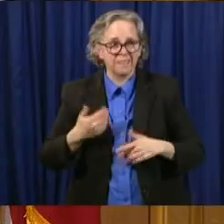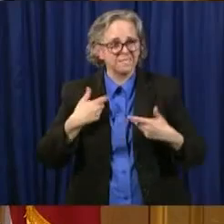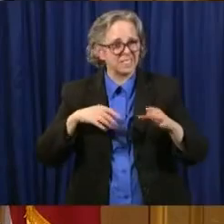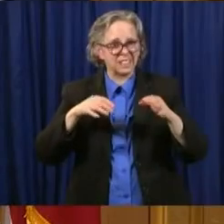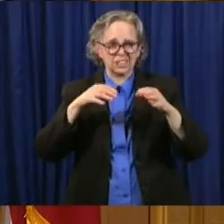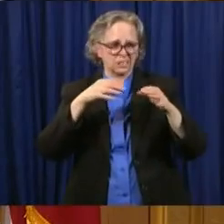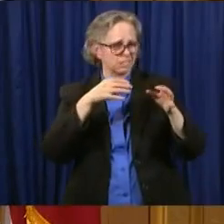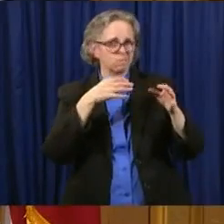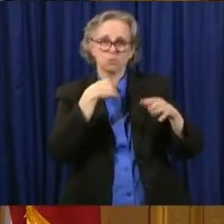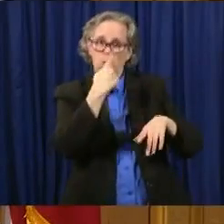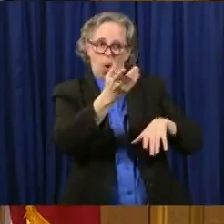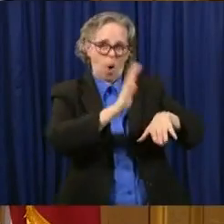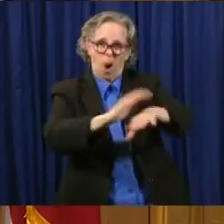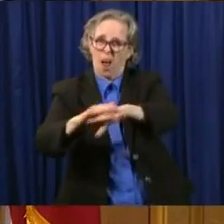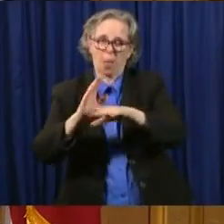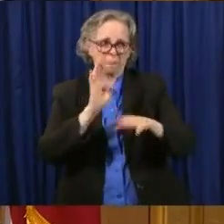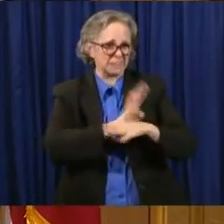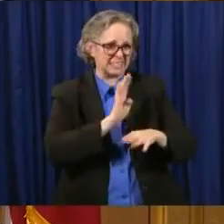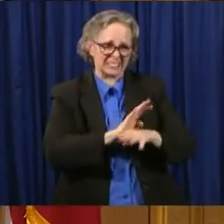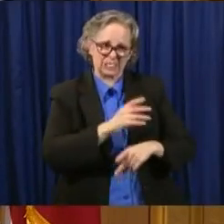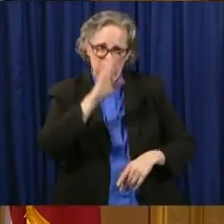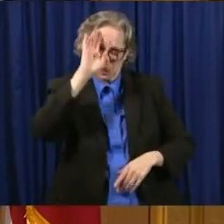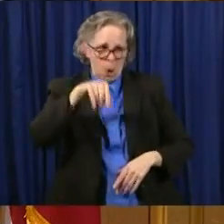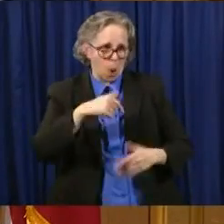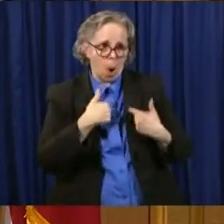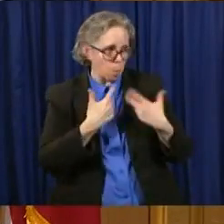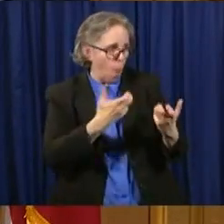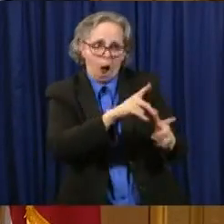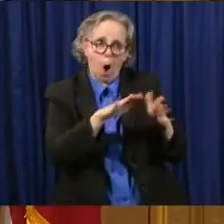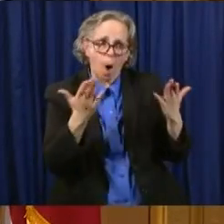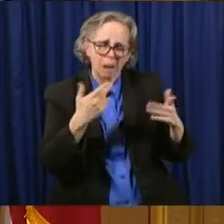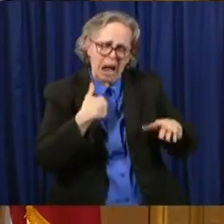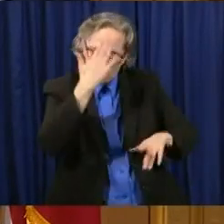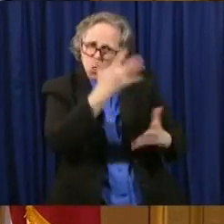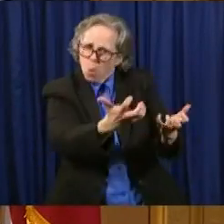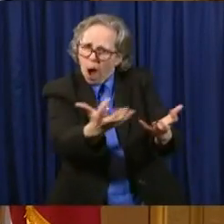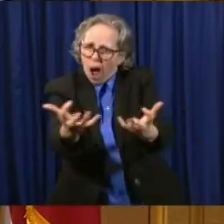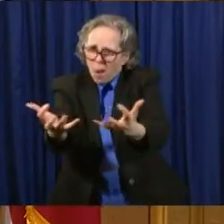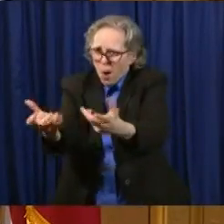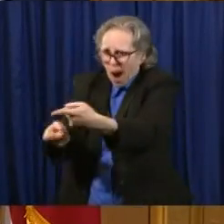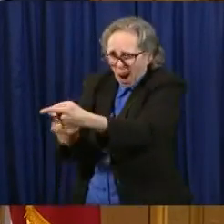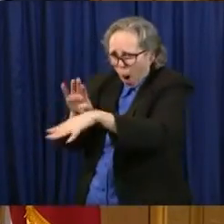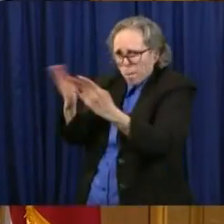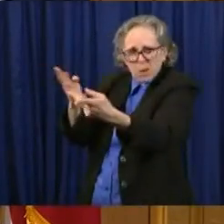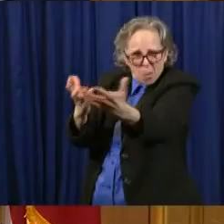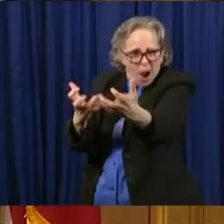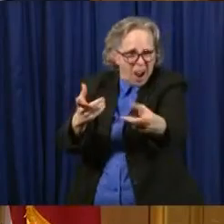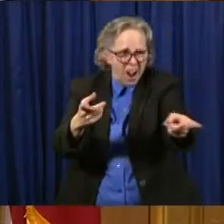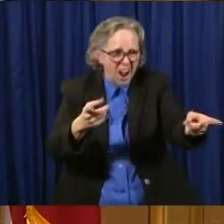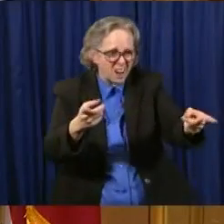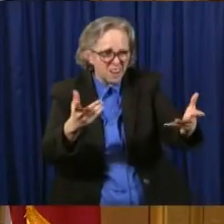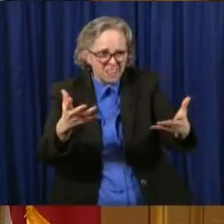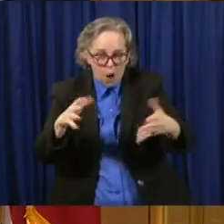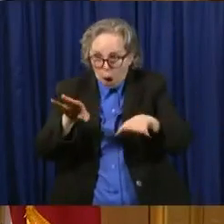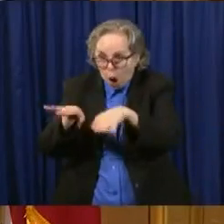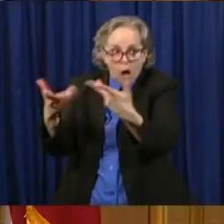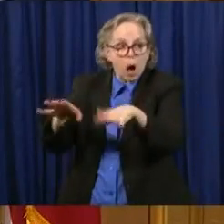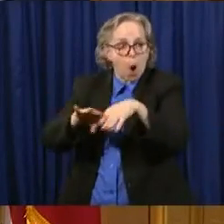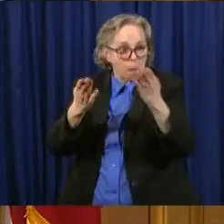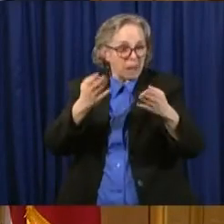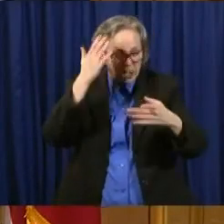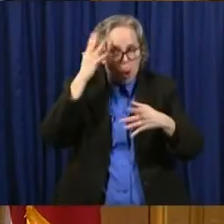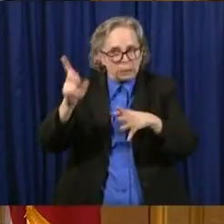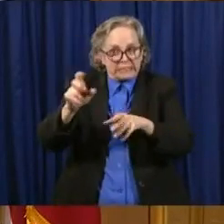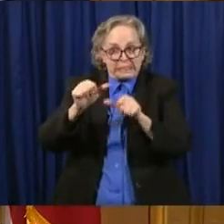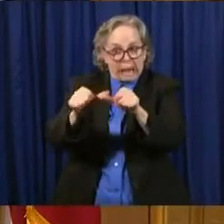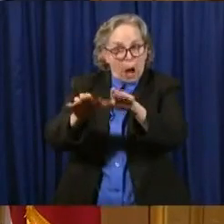I know you want to open, um, and to the business community that's already open, I know you want to stay open, but we